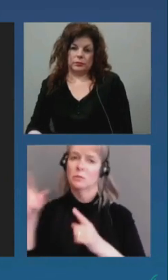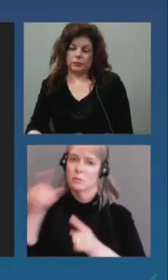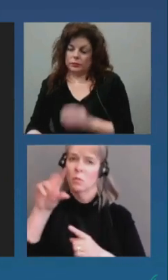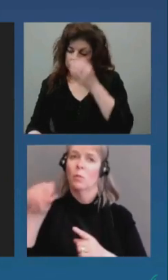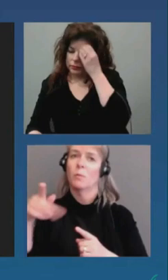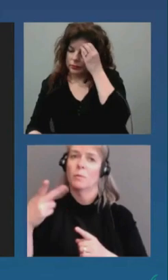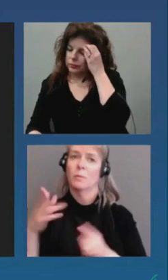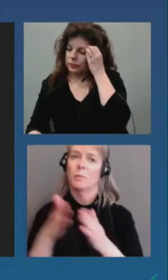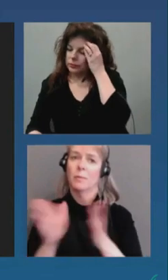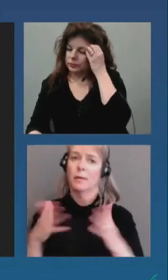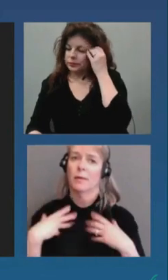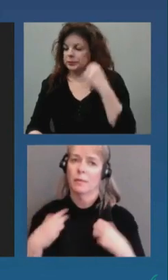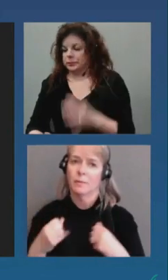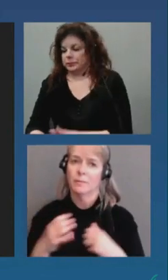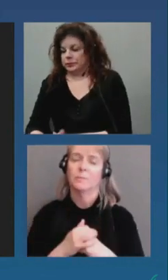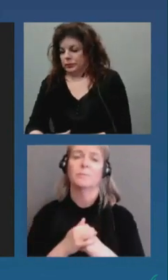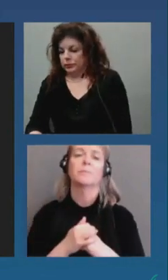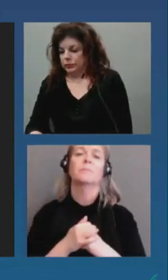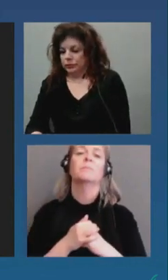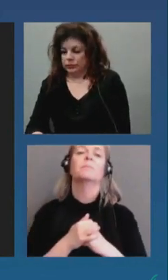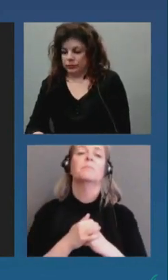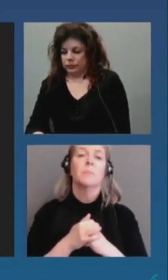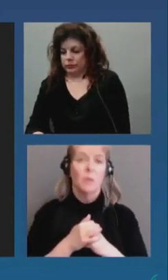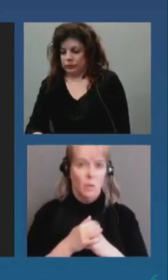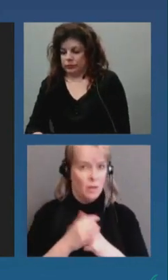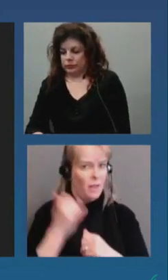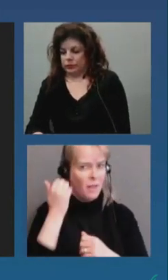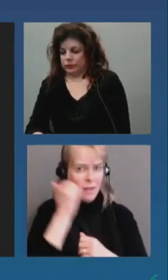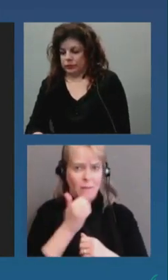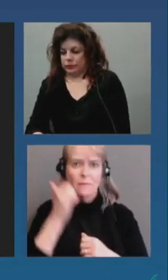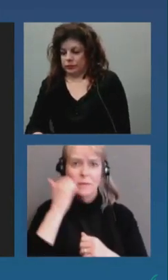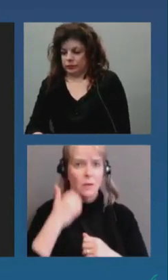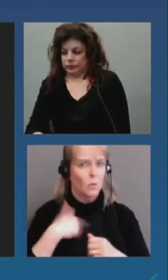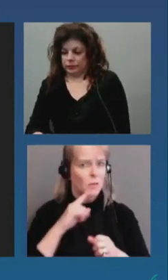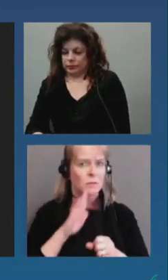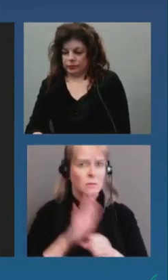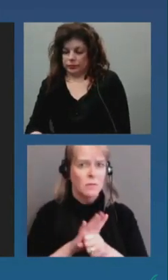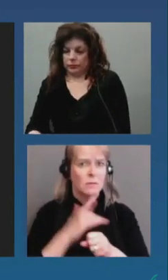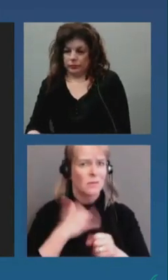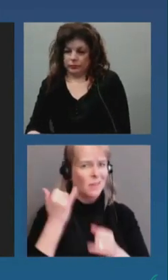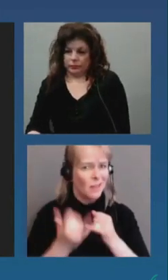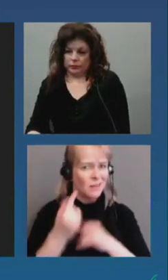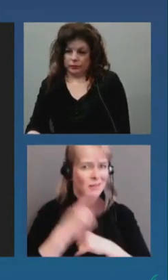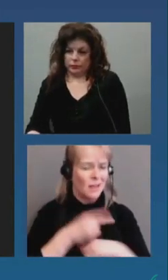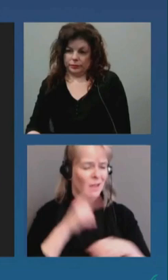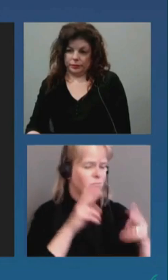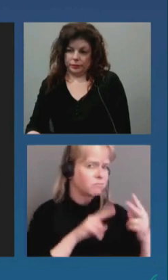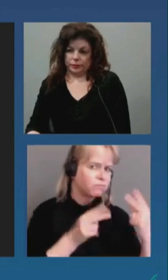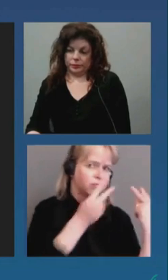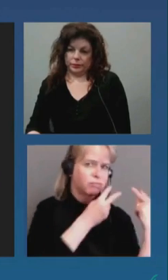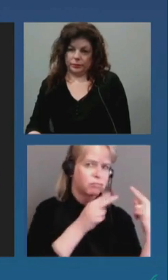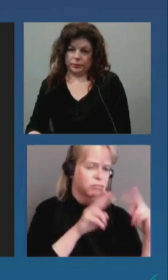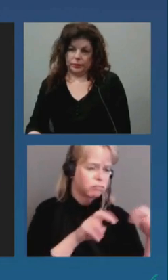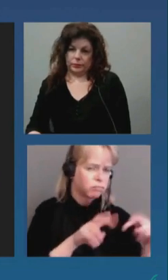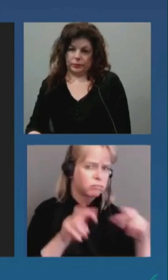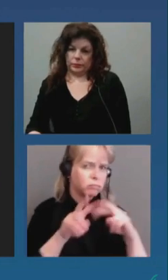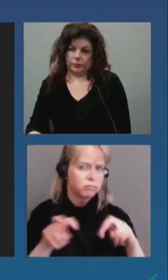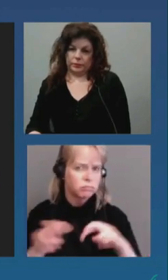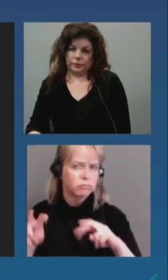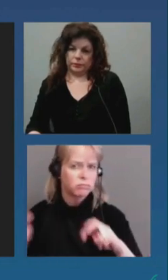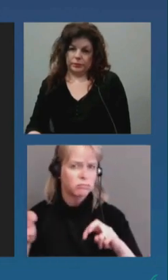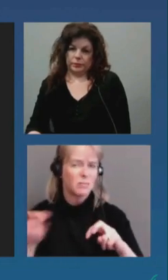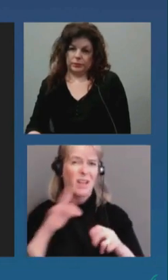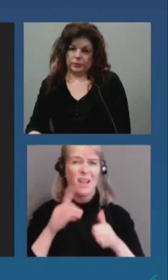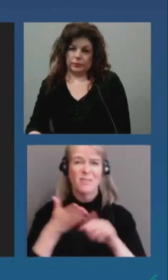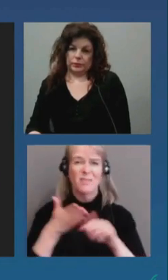Our commitment to reevaluate at the end of each day has been maintained. As we completed the operations of the first day, it was clear to us from